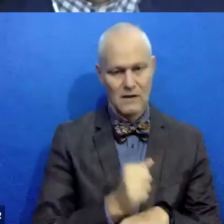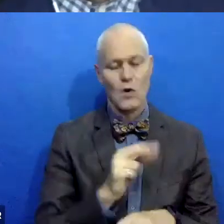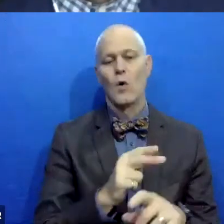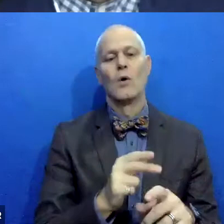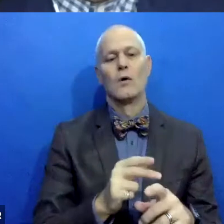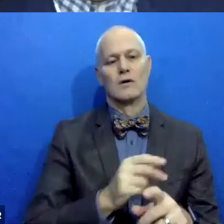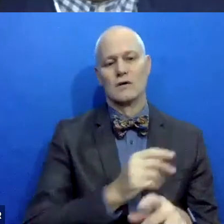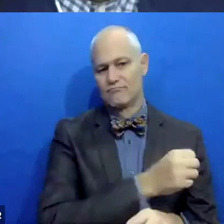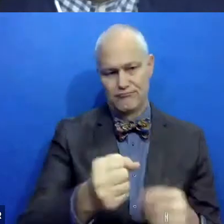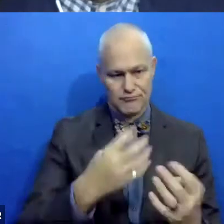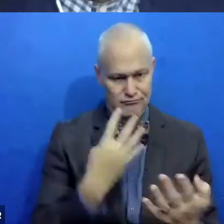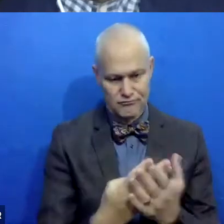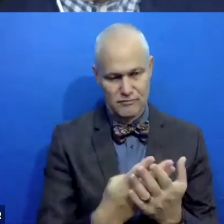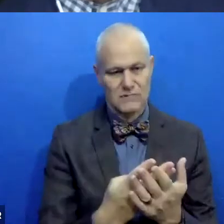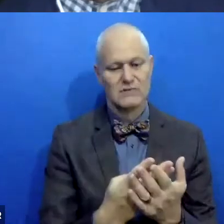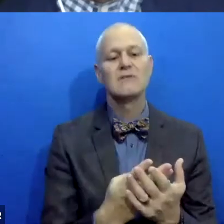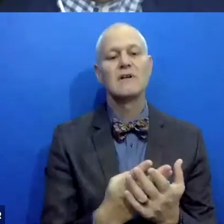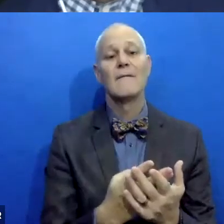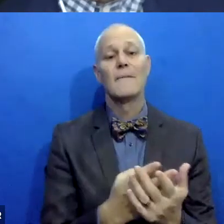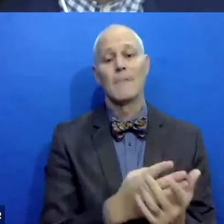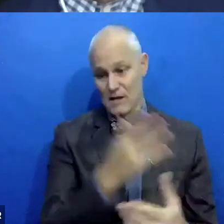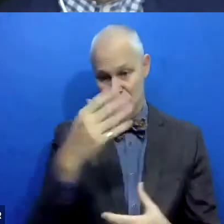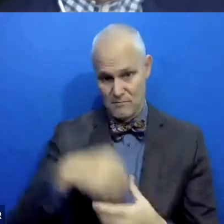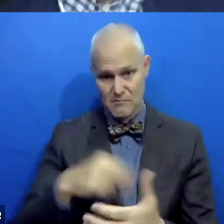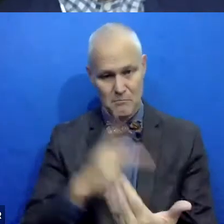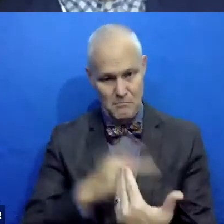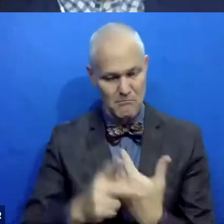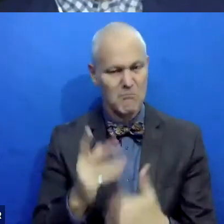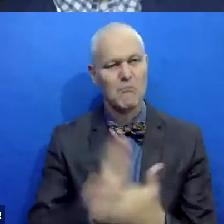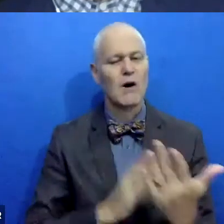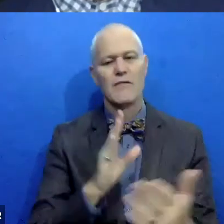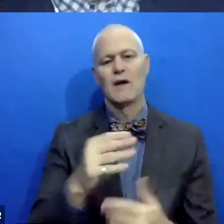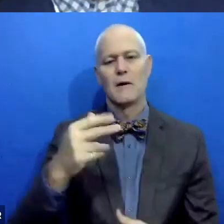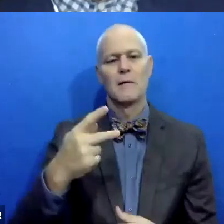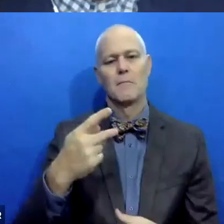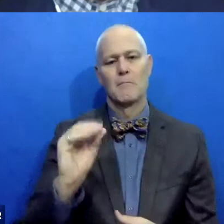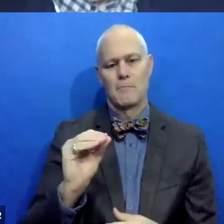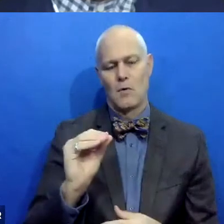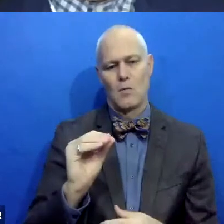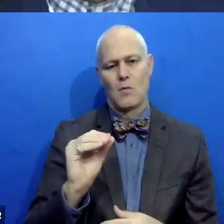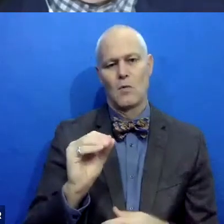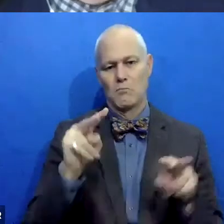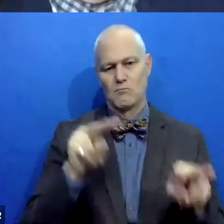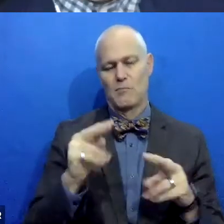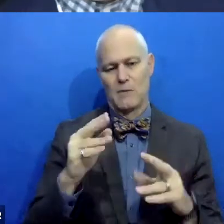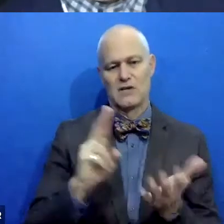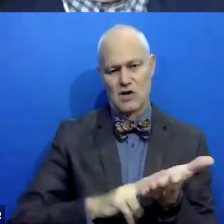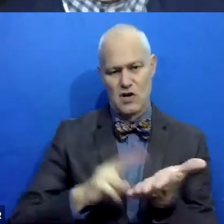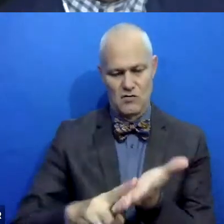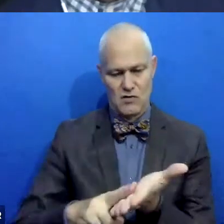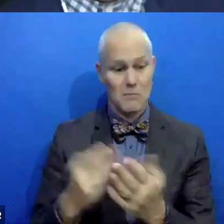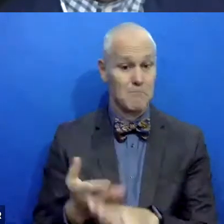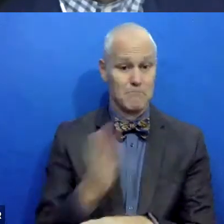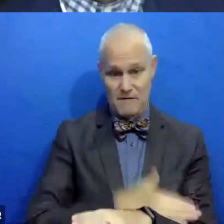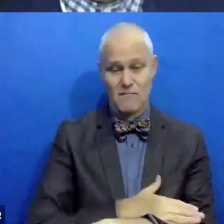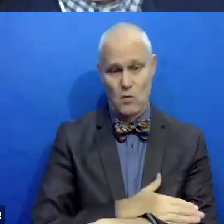becomes part of those conditions and part of a probation contract. Um, I don't know how it functioned when it was a, when